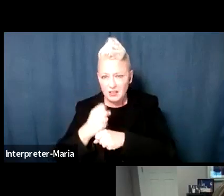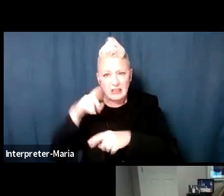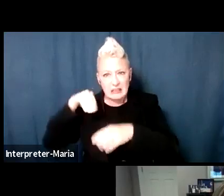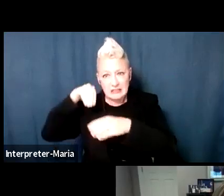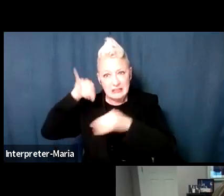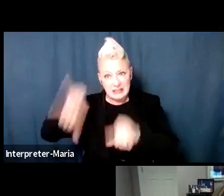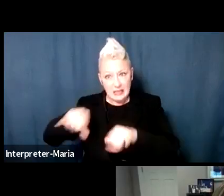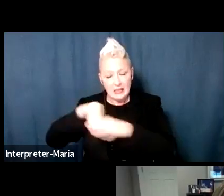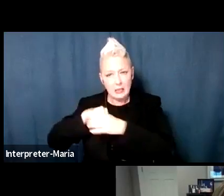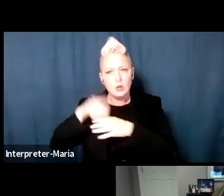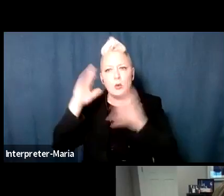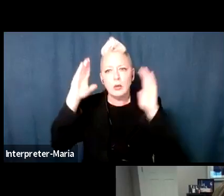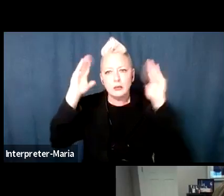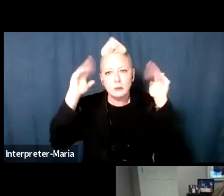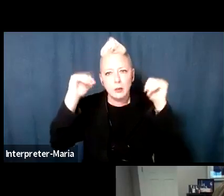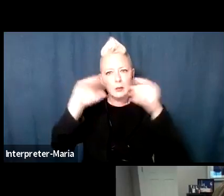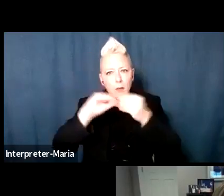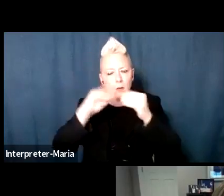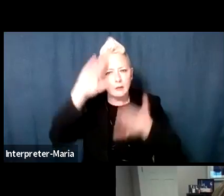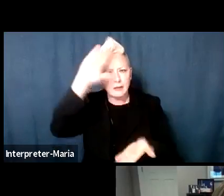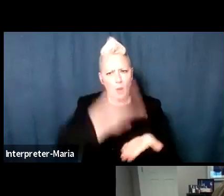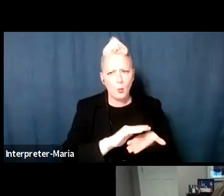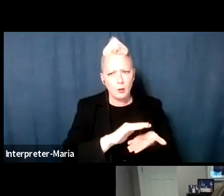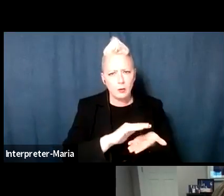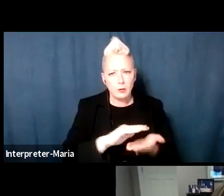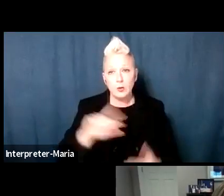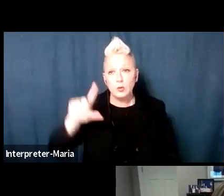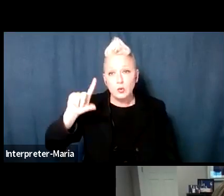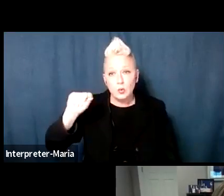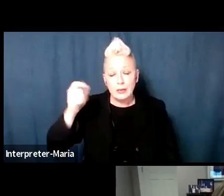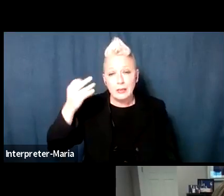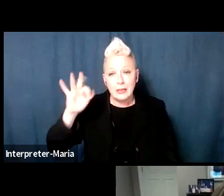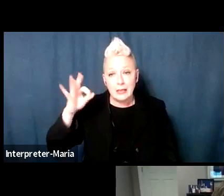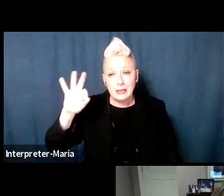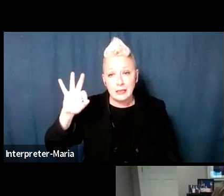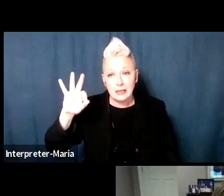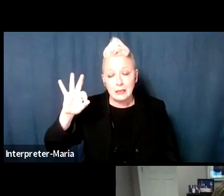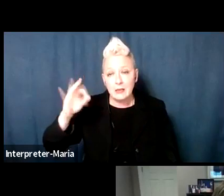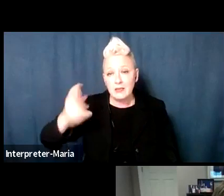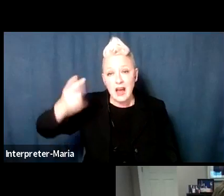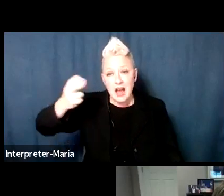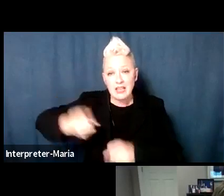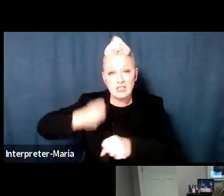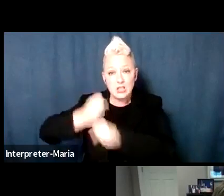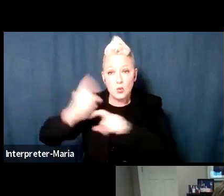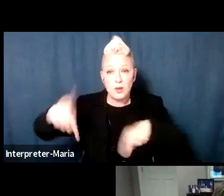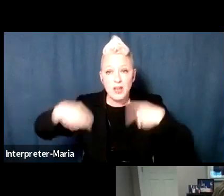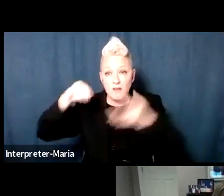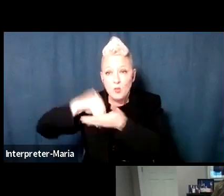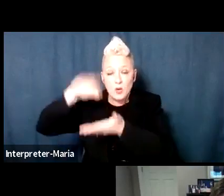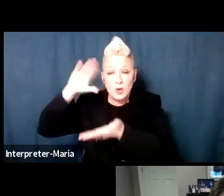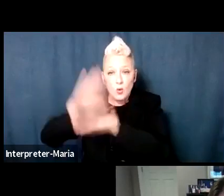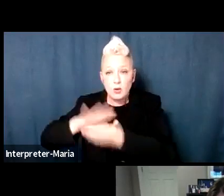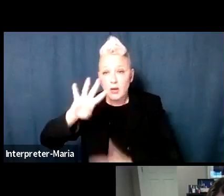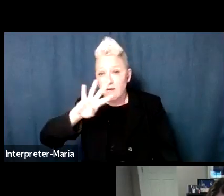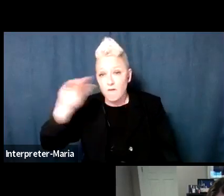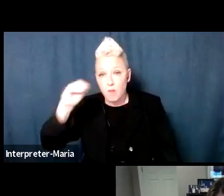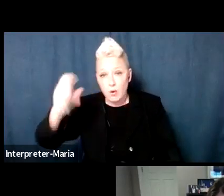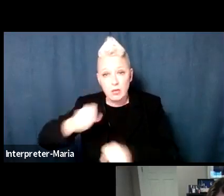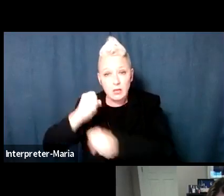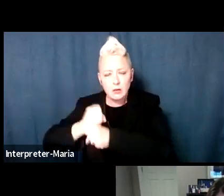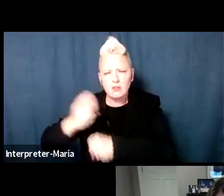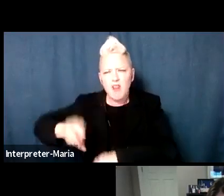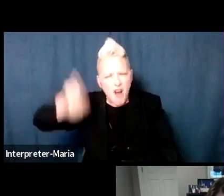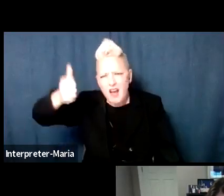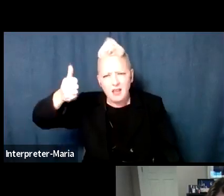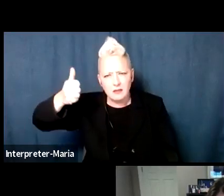down considerably. And 2019 was the highest year we'd ever recorded. In 40 years, it was the highest year we ever